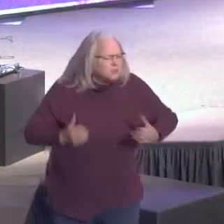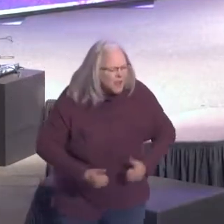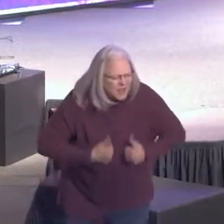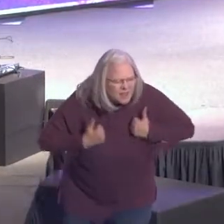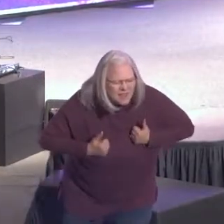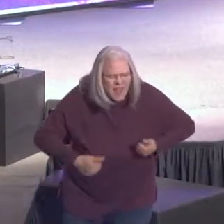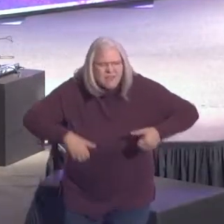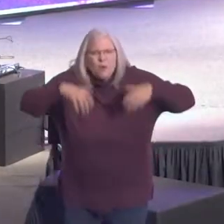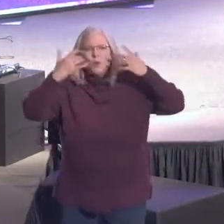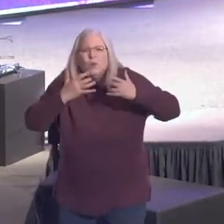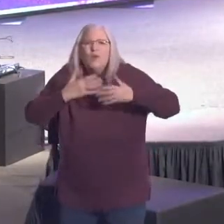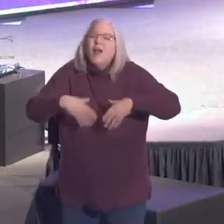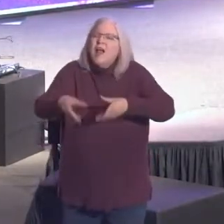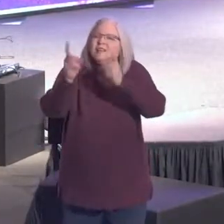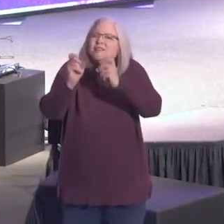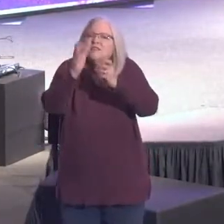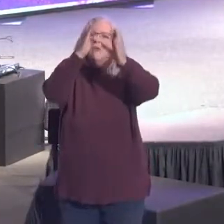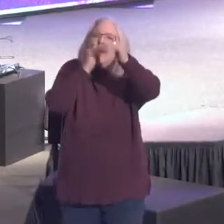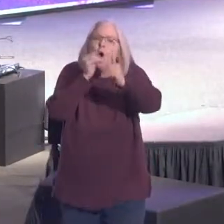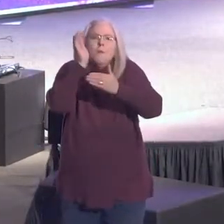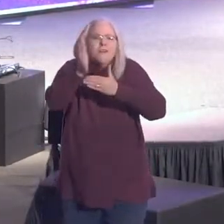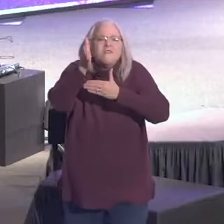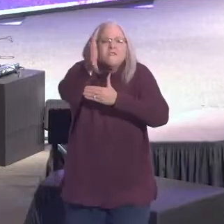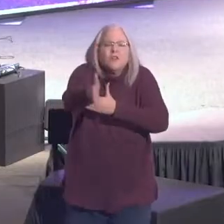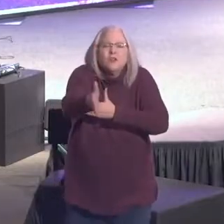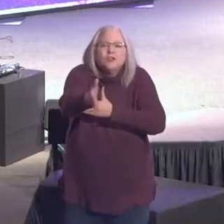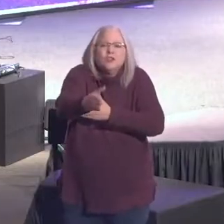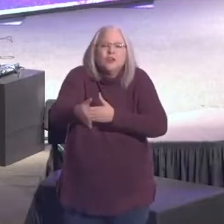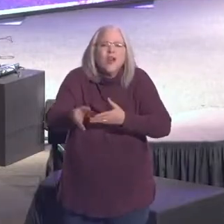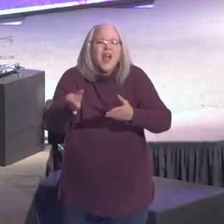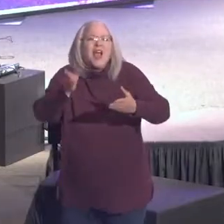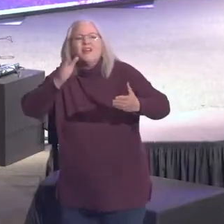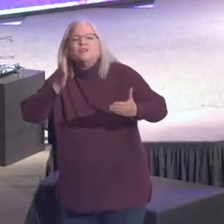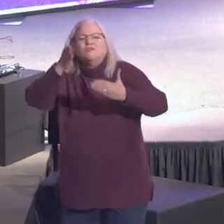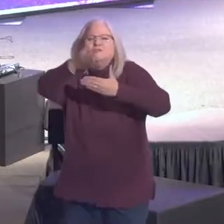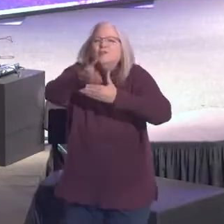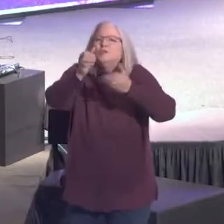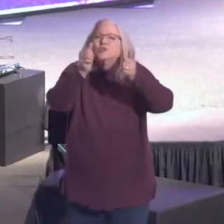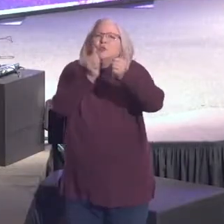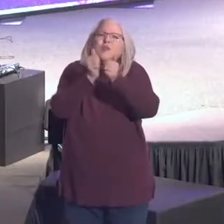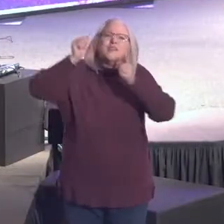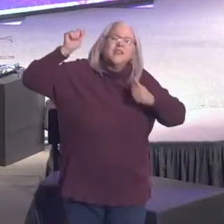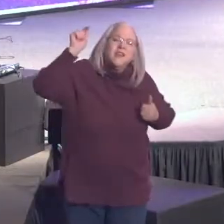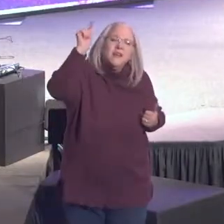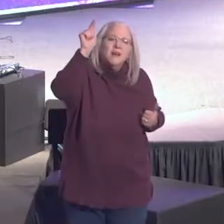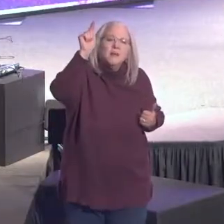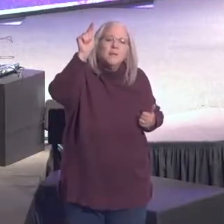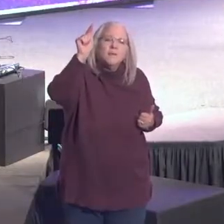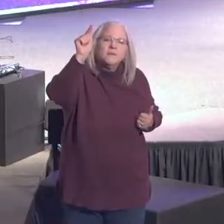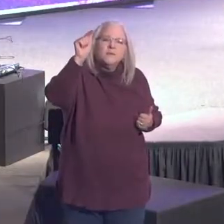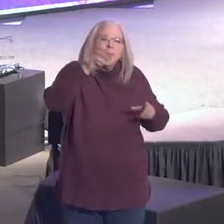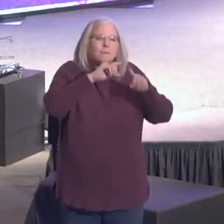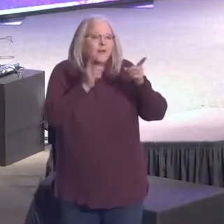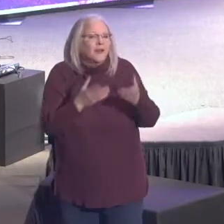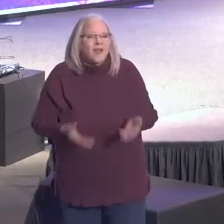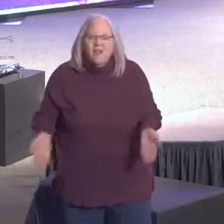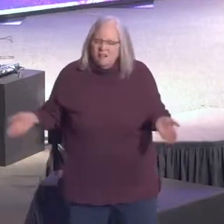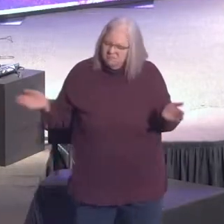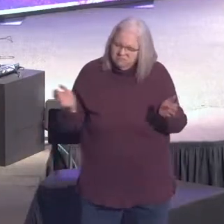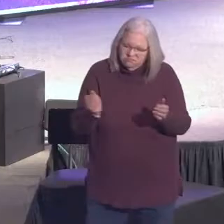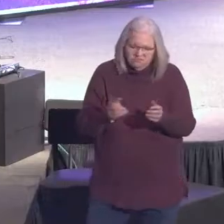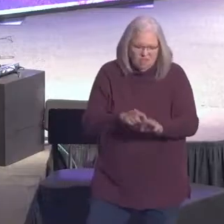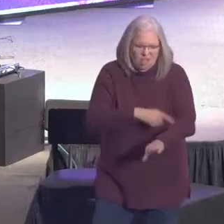dramatically and given me a hope and a future and a destiny in him. But I got a long way to go.